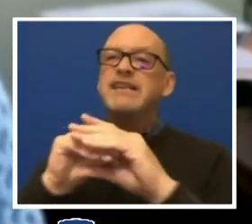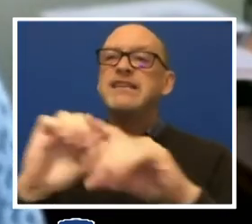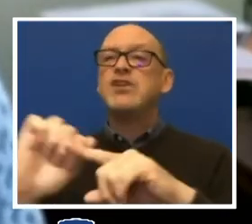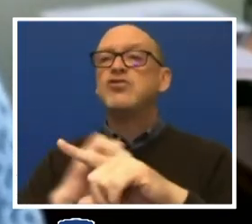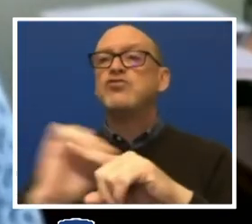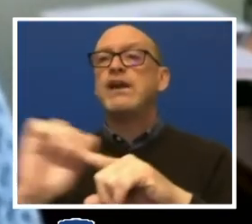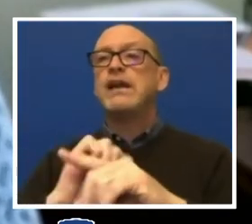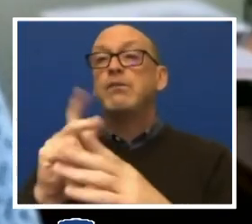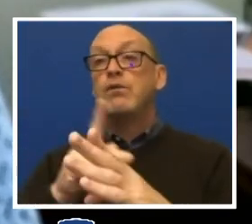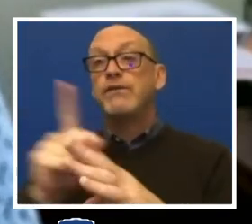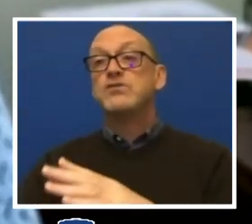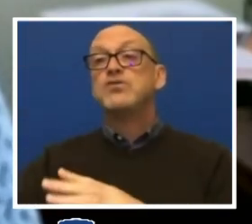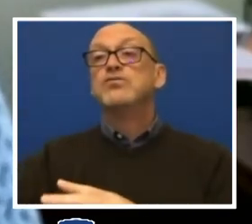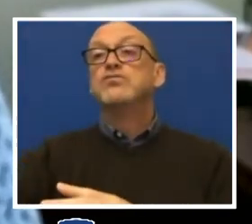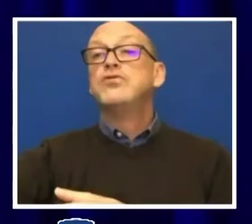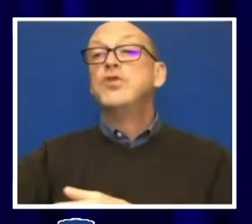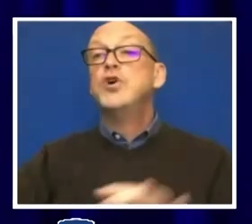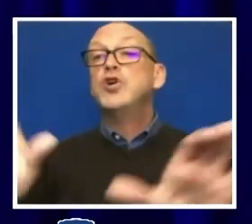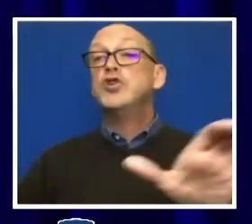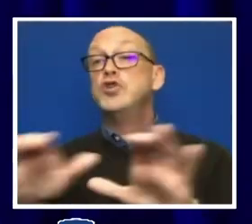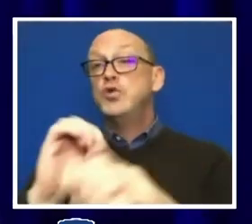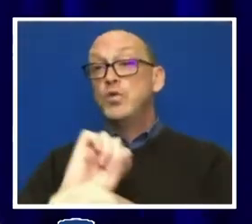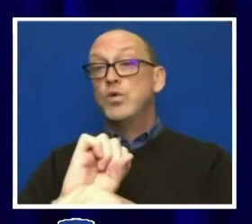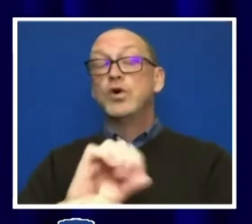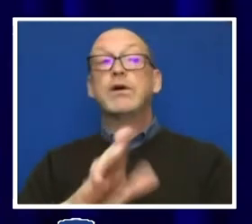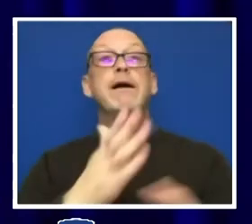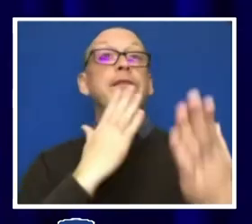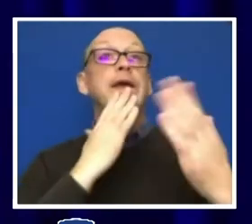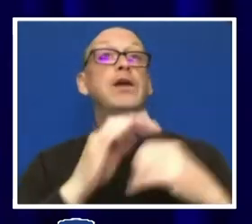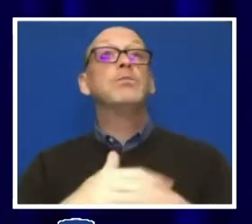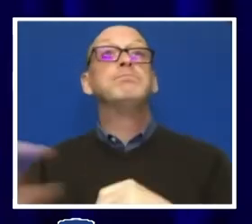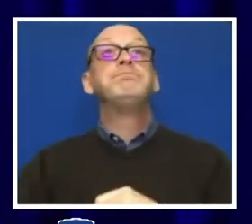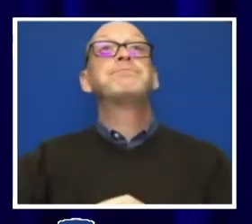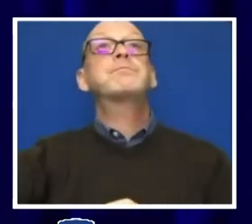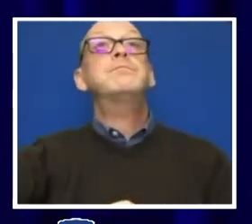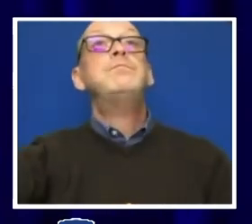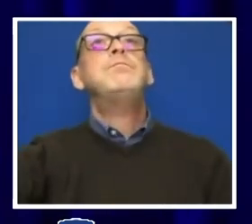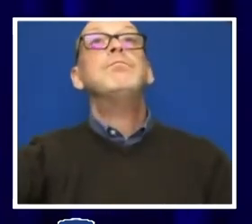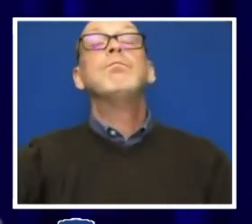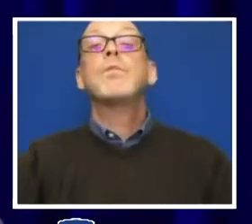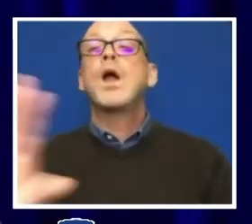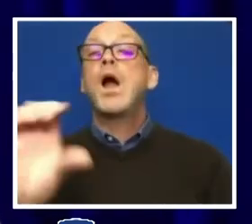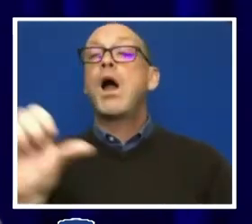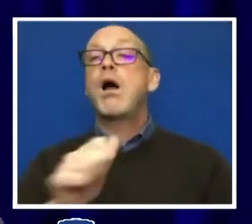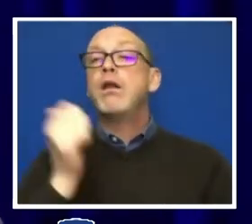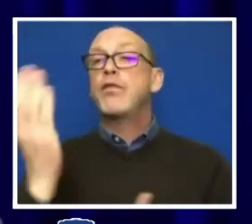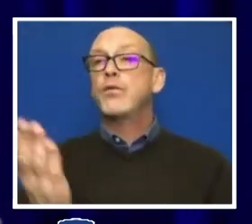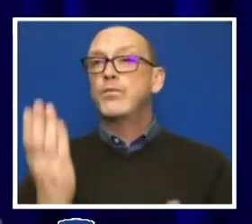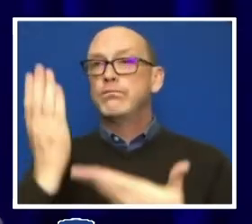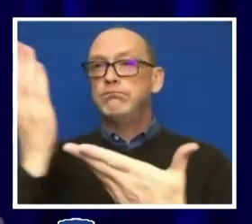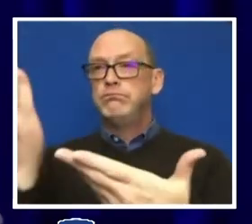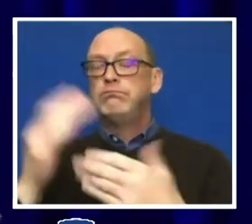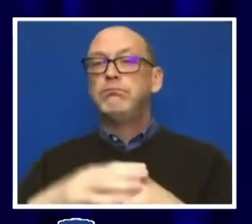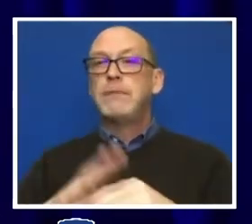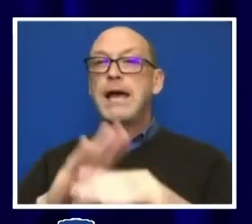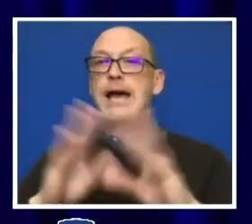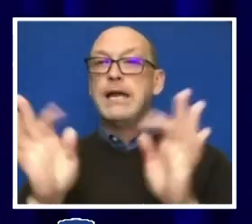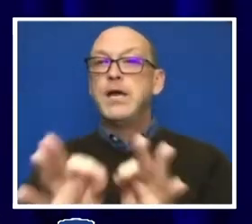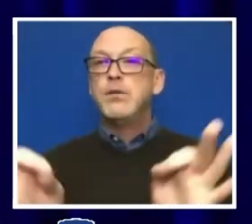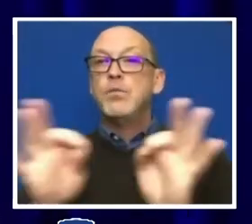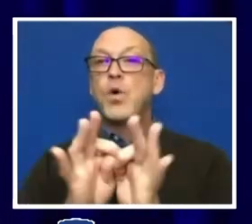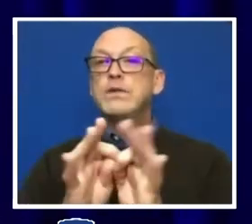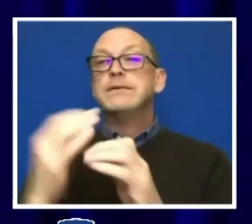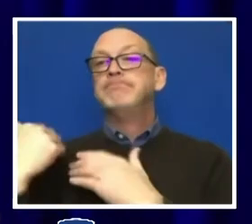this work. Thank you. So another recommendation focuses on the importance of accountability.